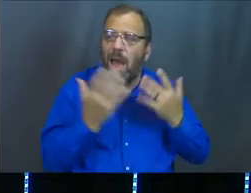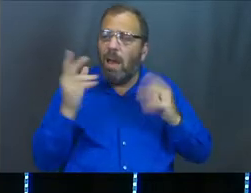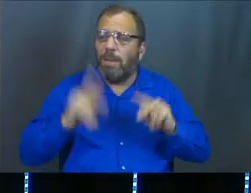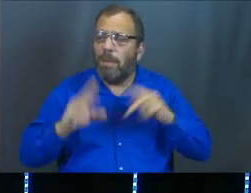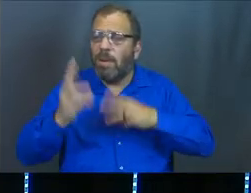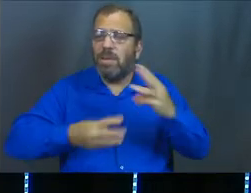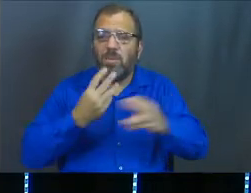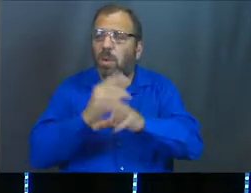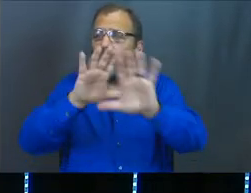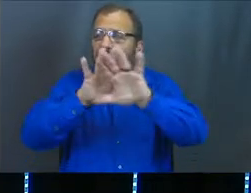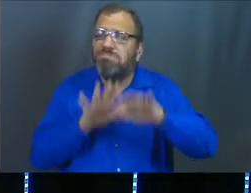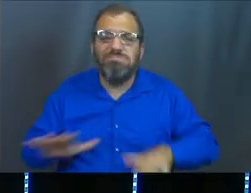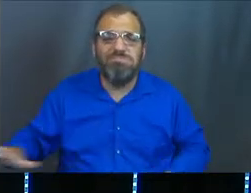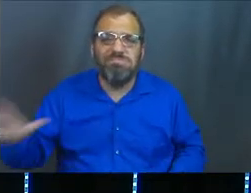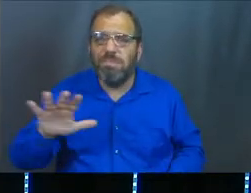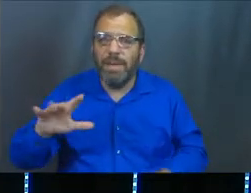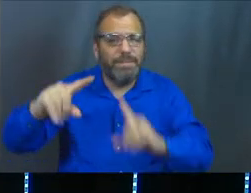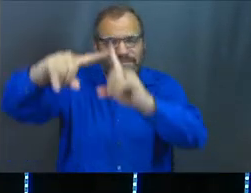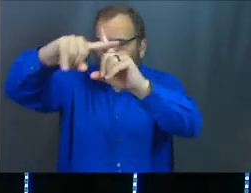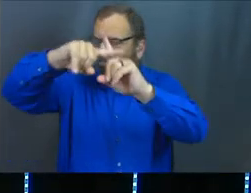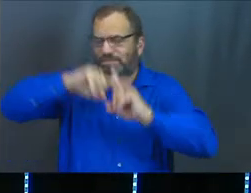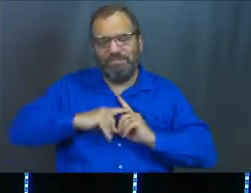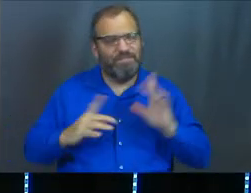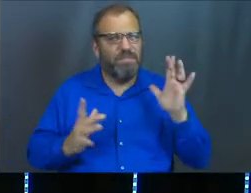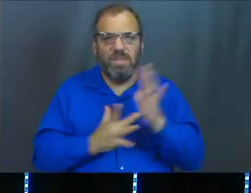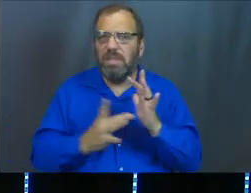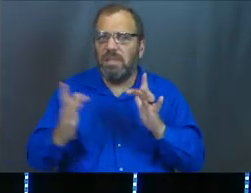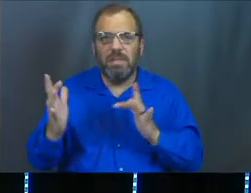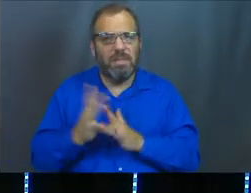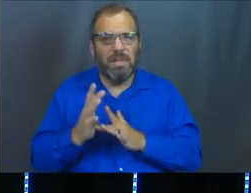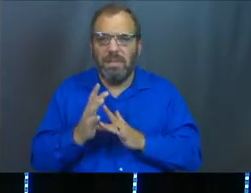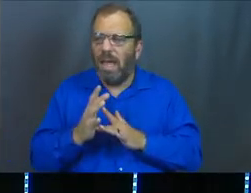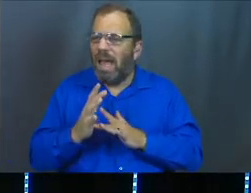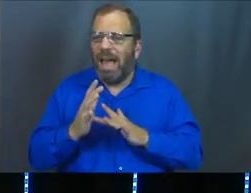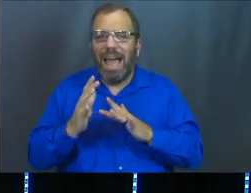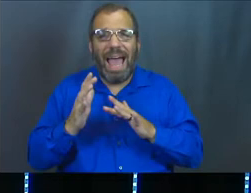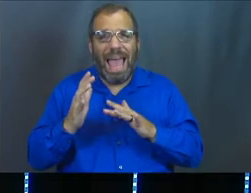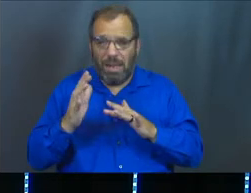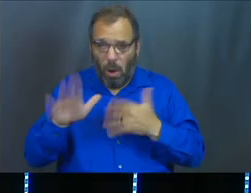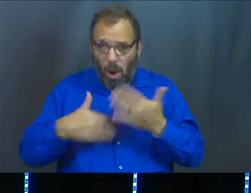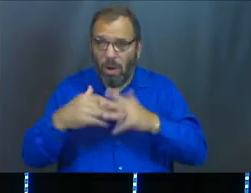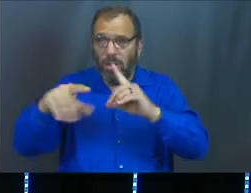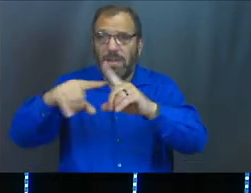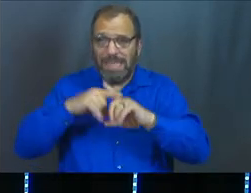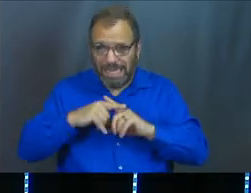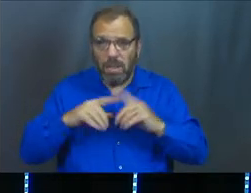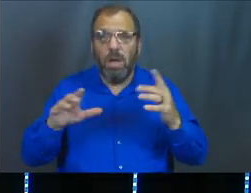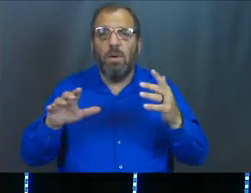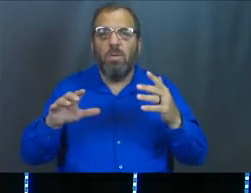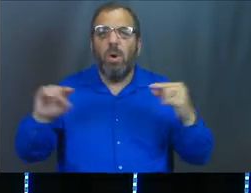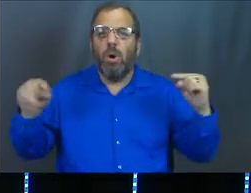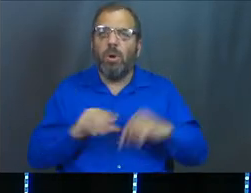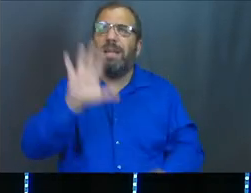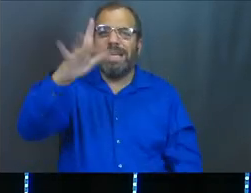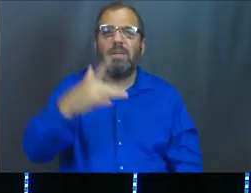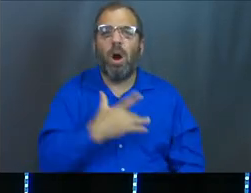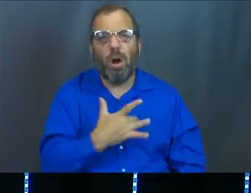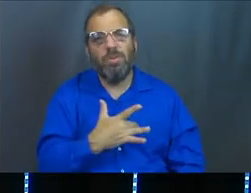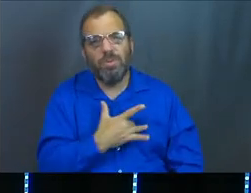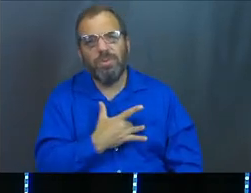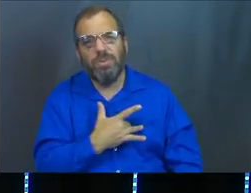people in this world that will not choose Jesus Christ, and every single one of them will break his heart.